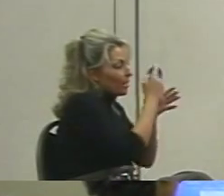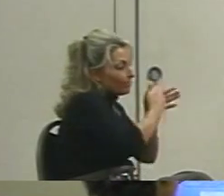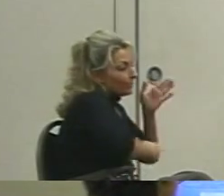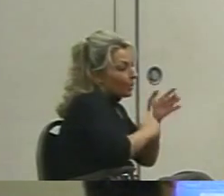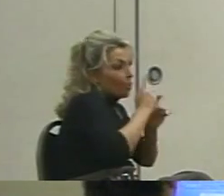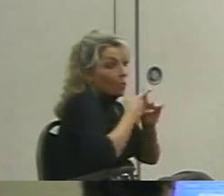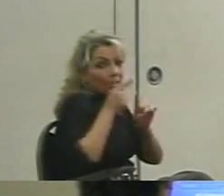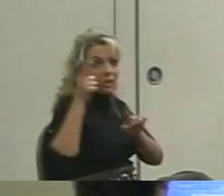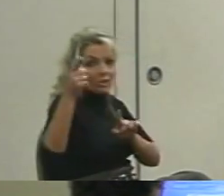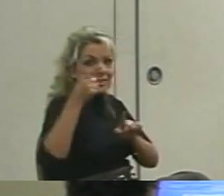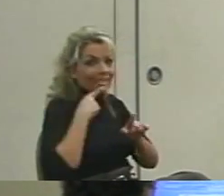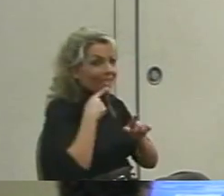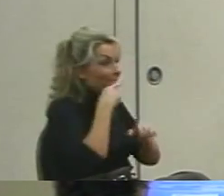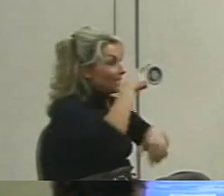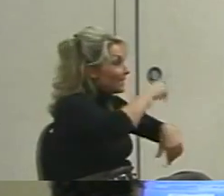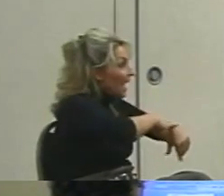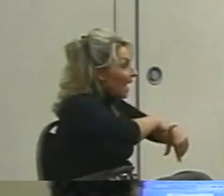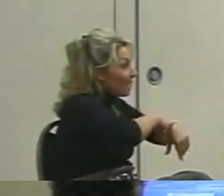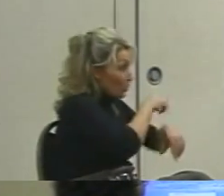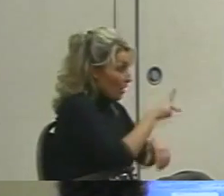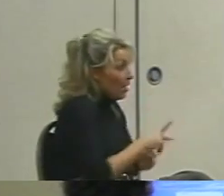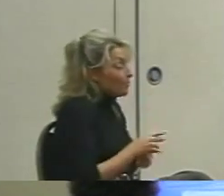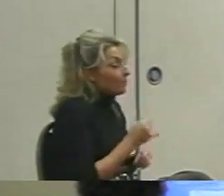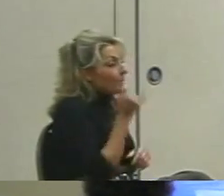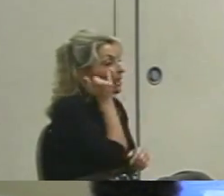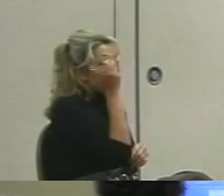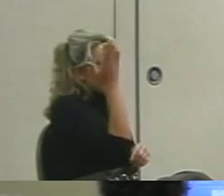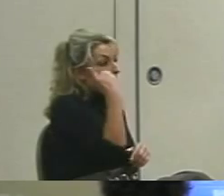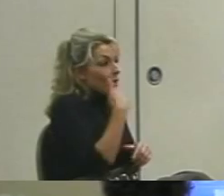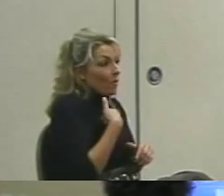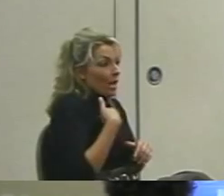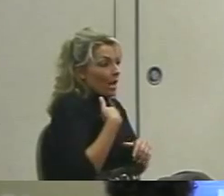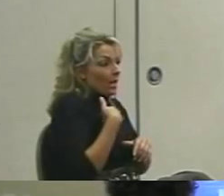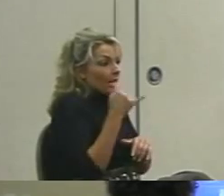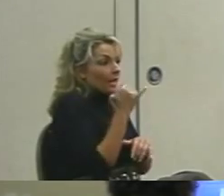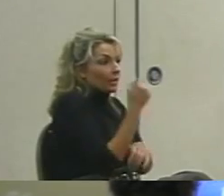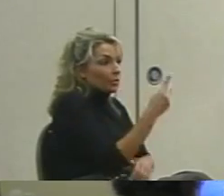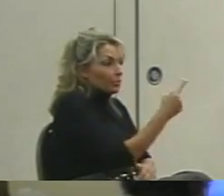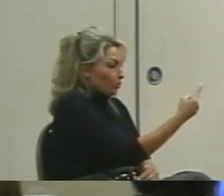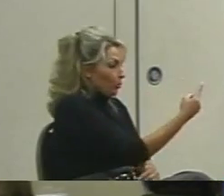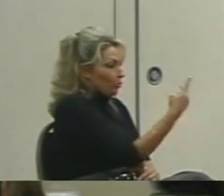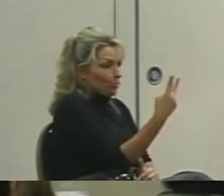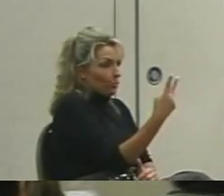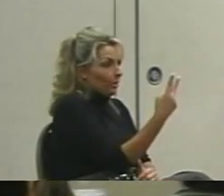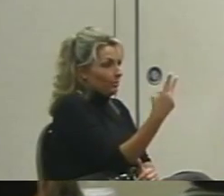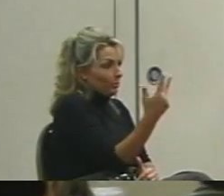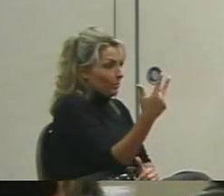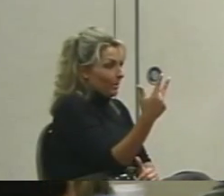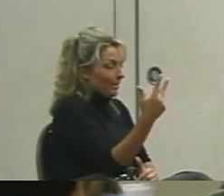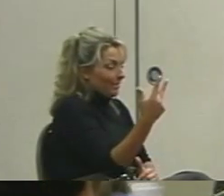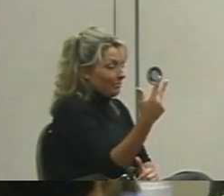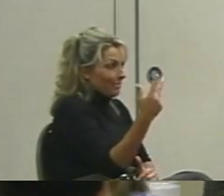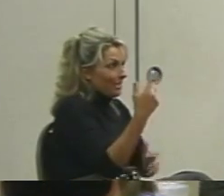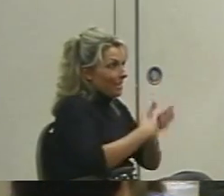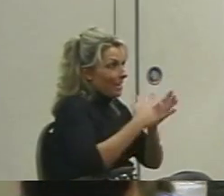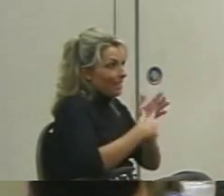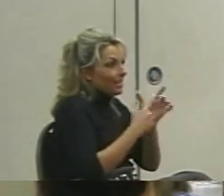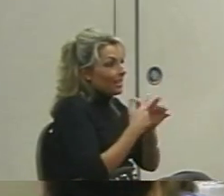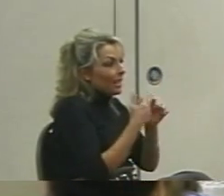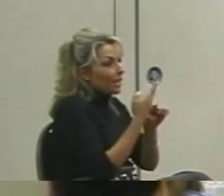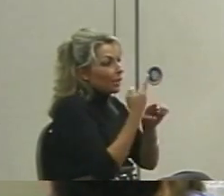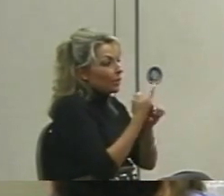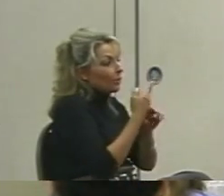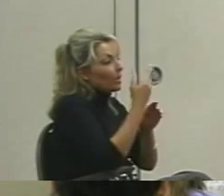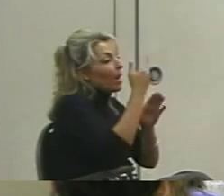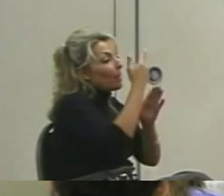says time. If last time you only had like two or three tallies, then this time you should use partial interval